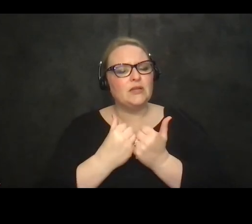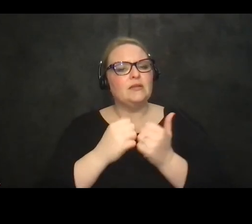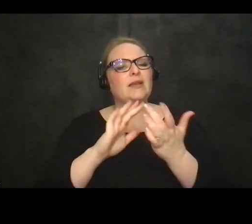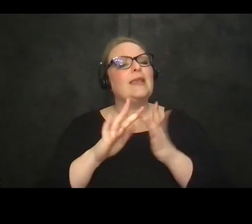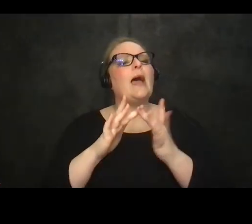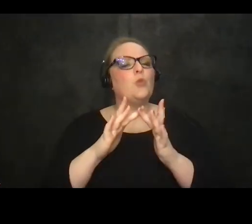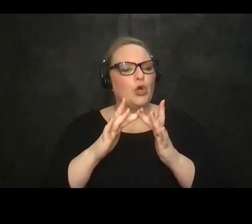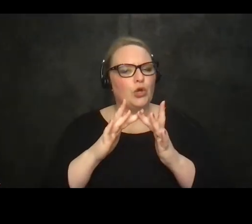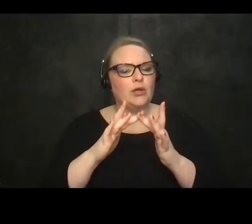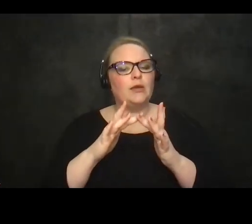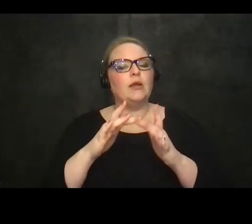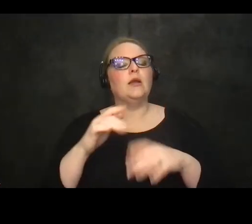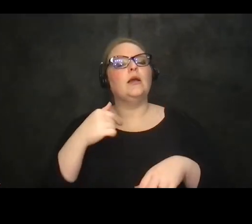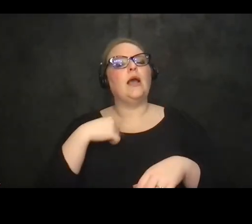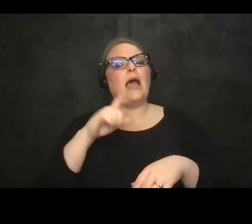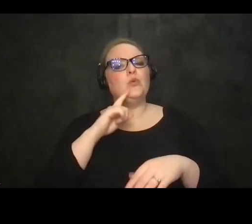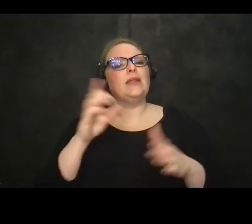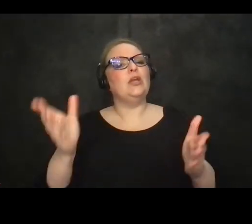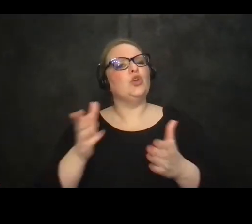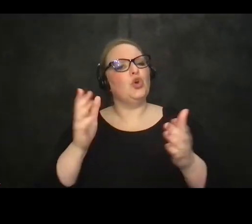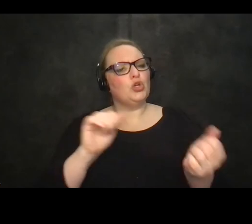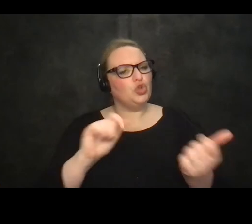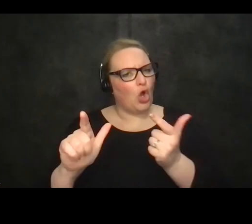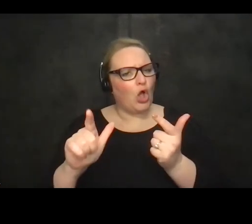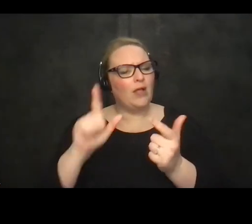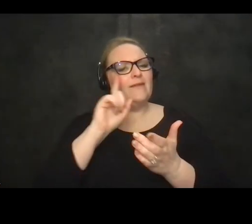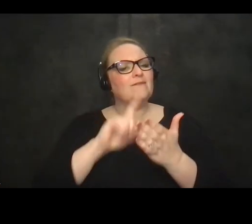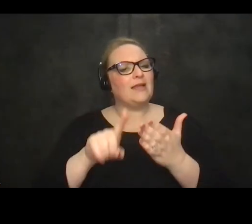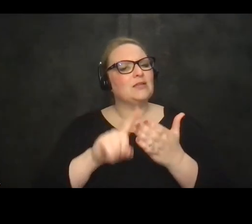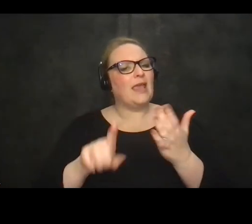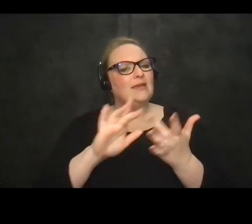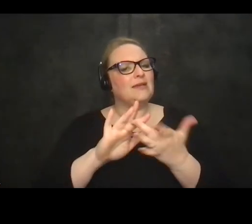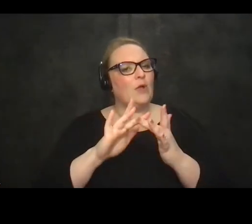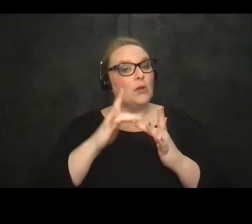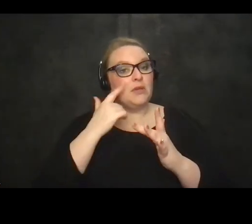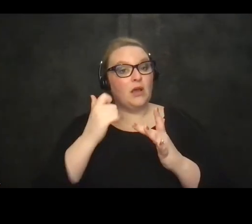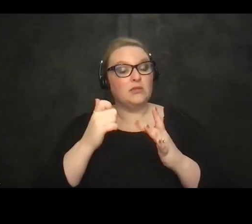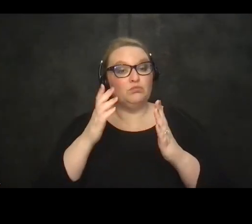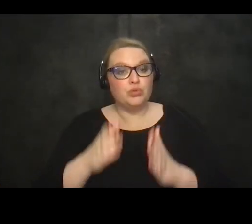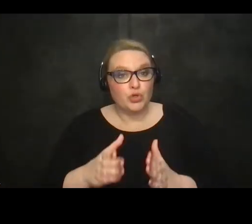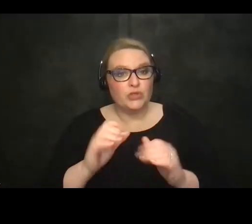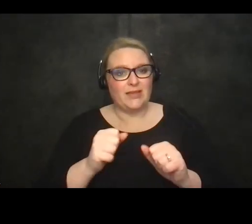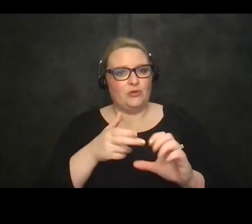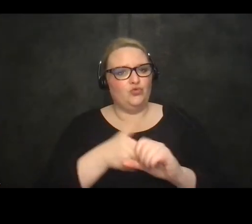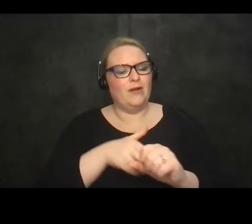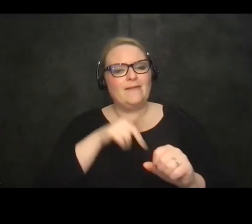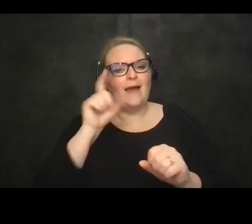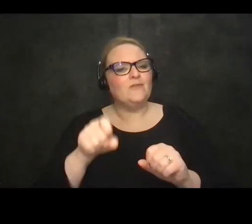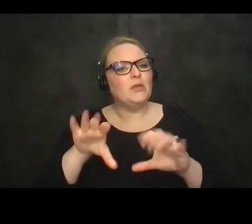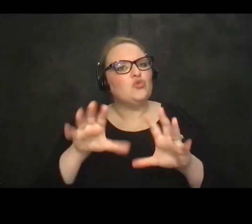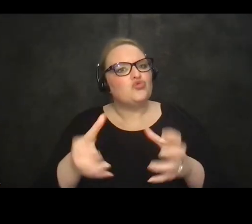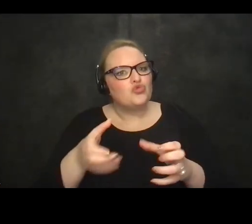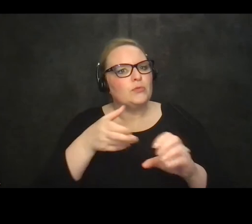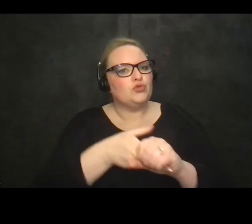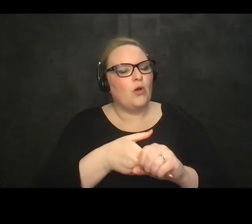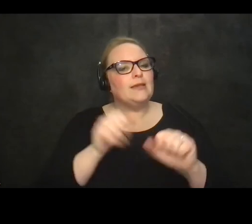and i i really encourage everyone to look into the network because individuals can join you don't have to be organizations you can join as